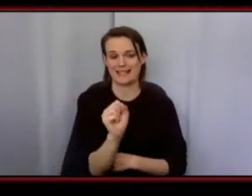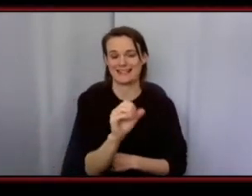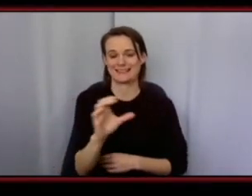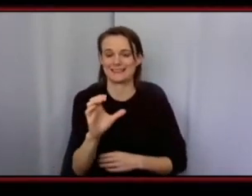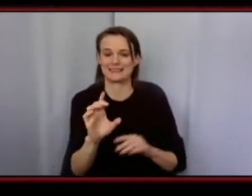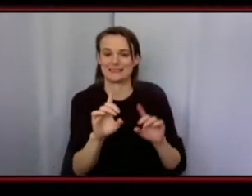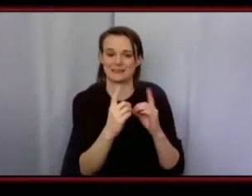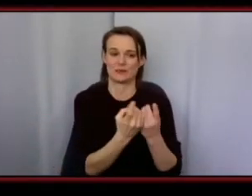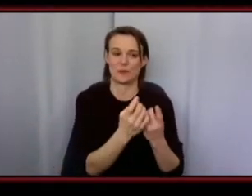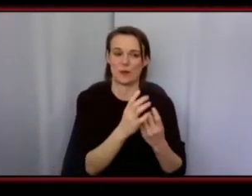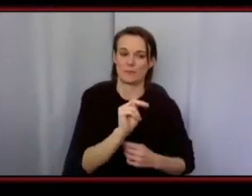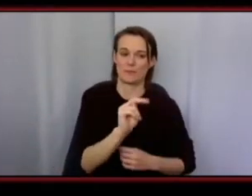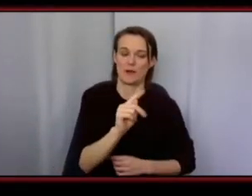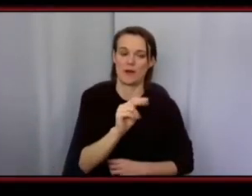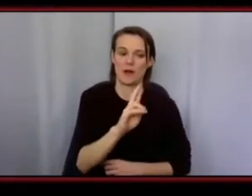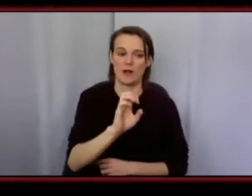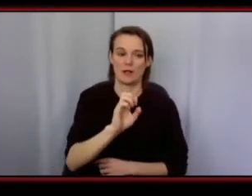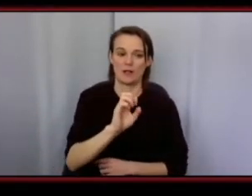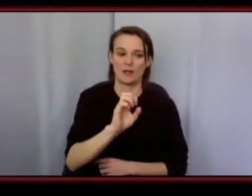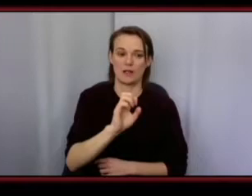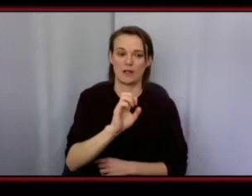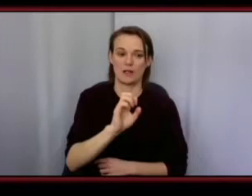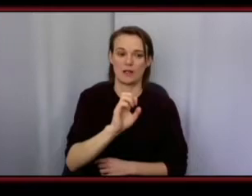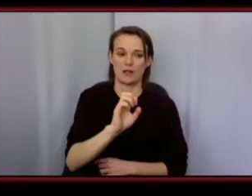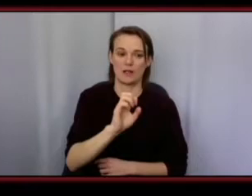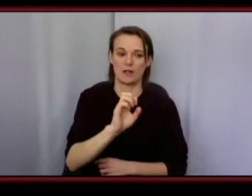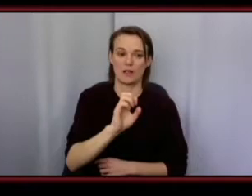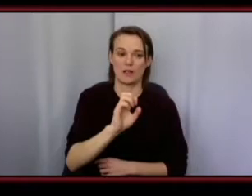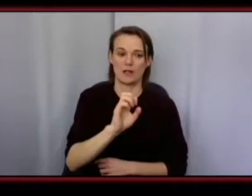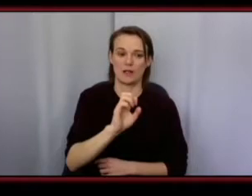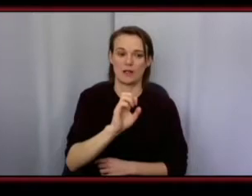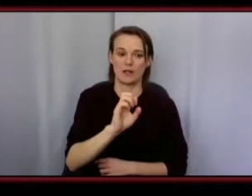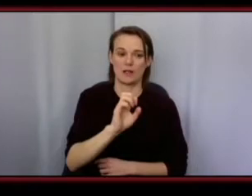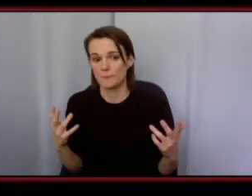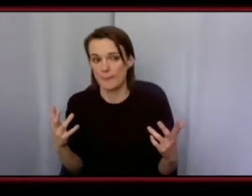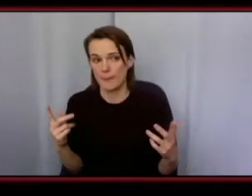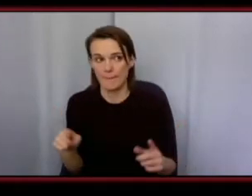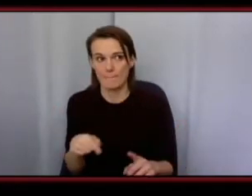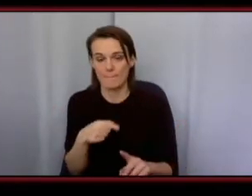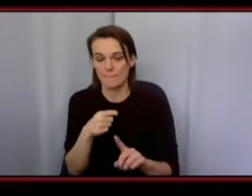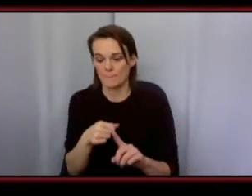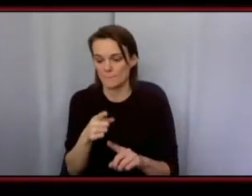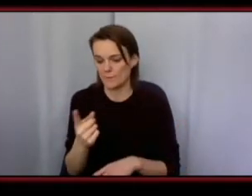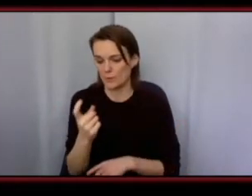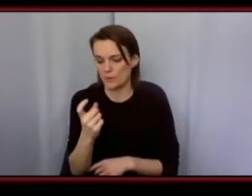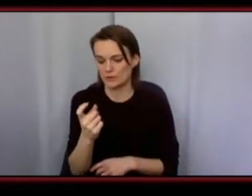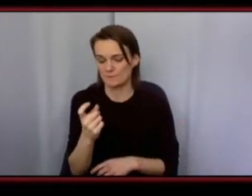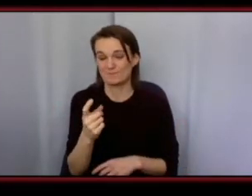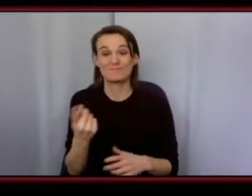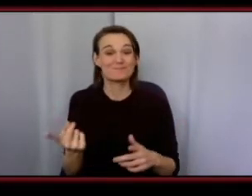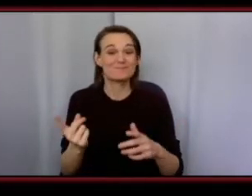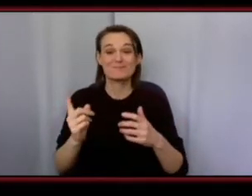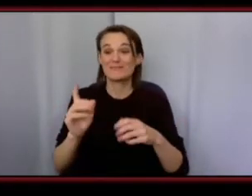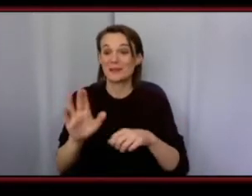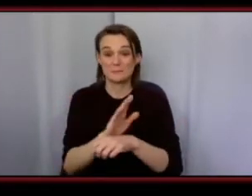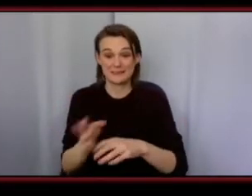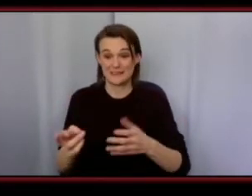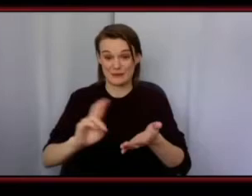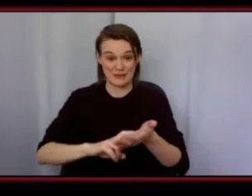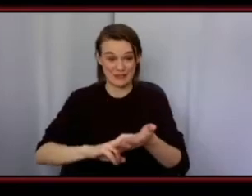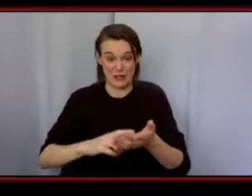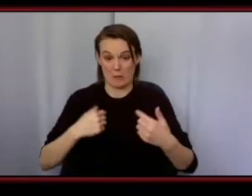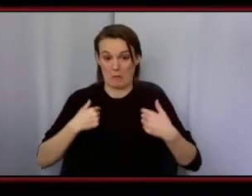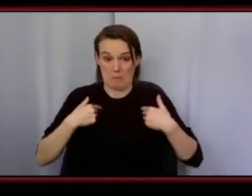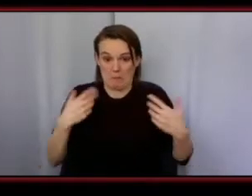um so i was i didn't know anything about registering for any of my business i